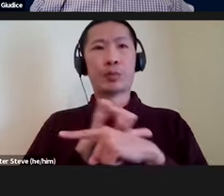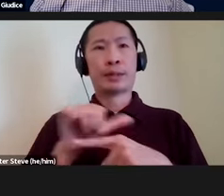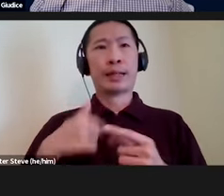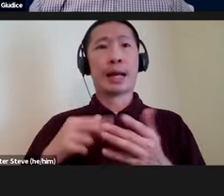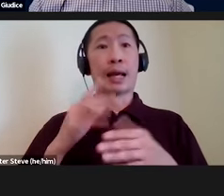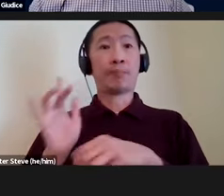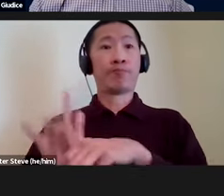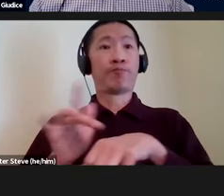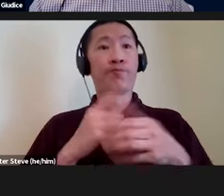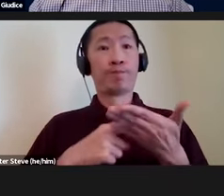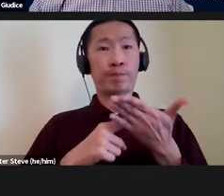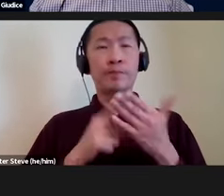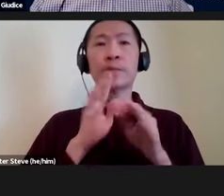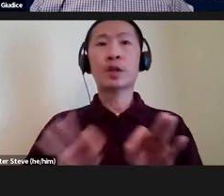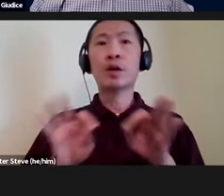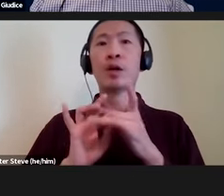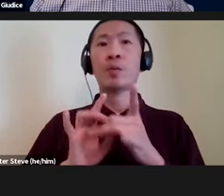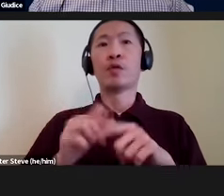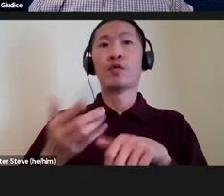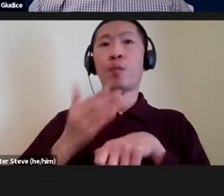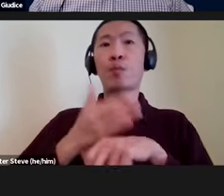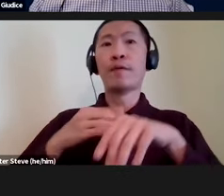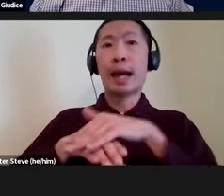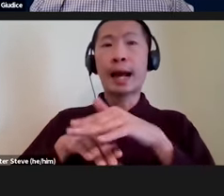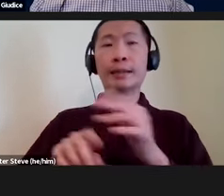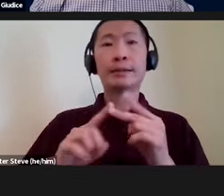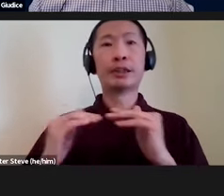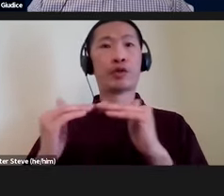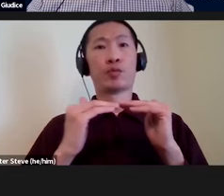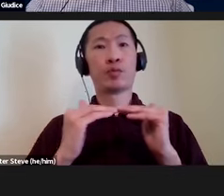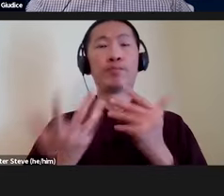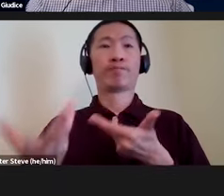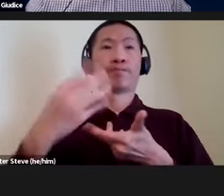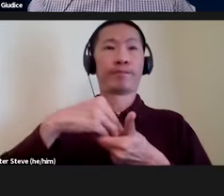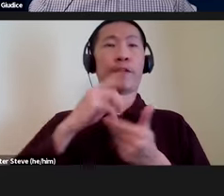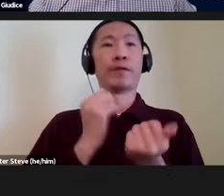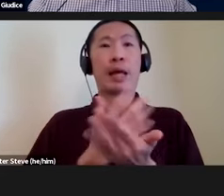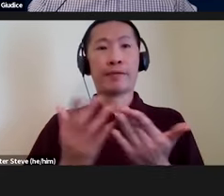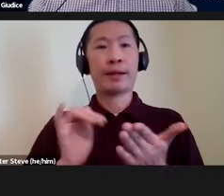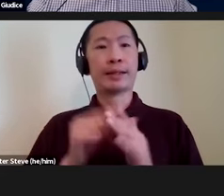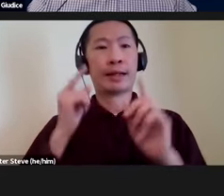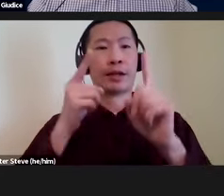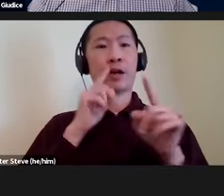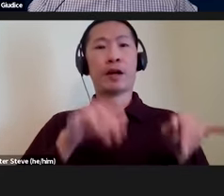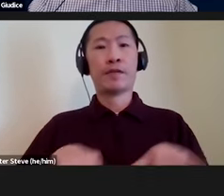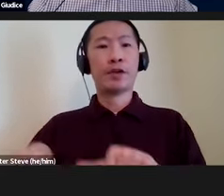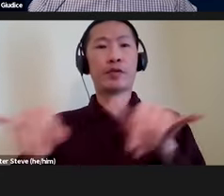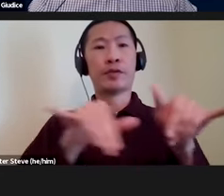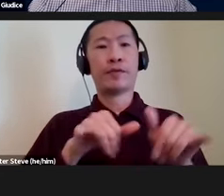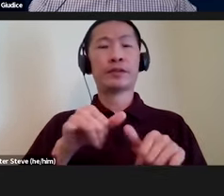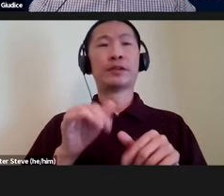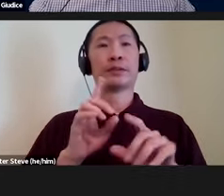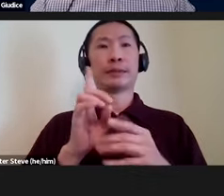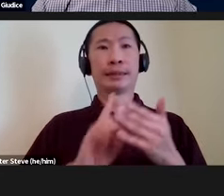touching on here are relevant to improving access, inclusion, and equity for everybody, and that's really the goal of universal design more